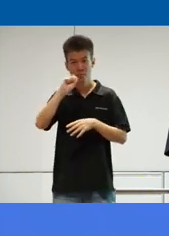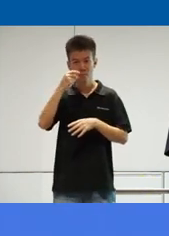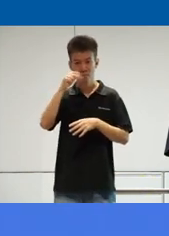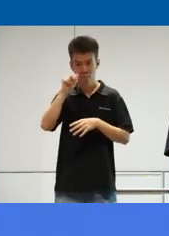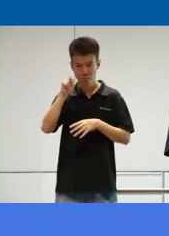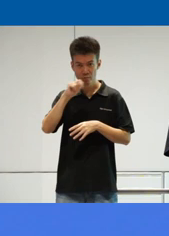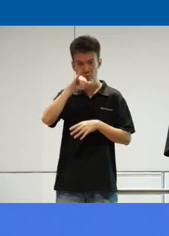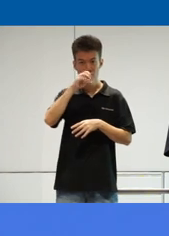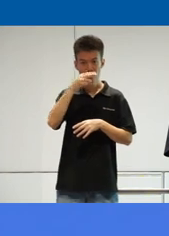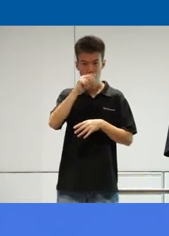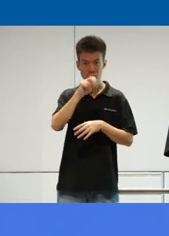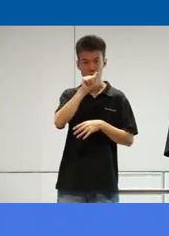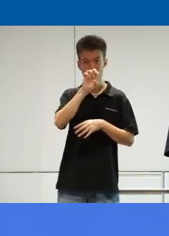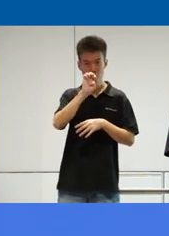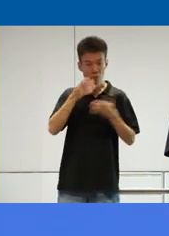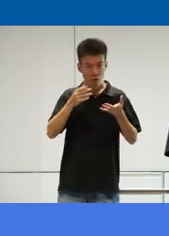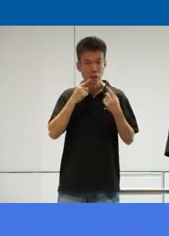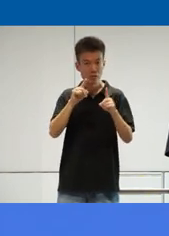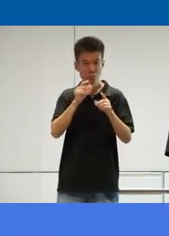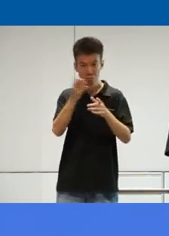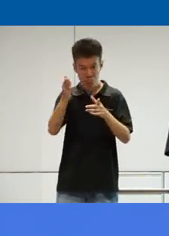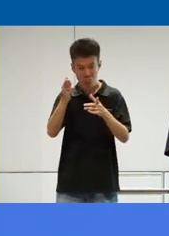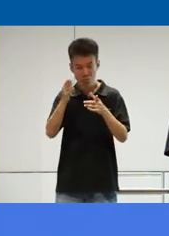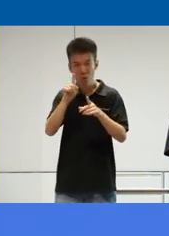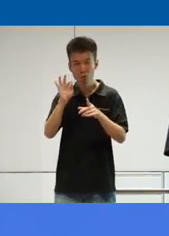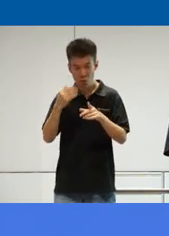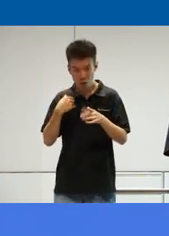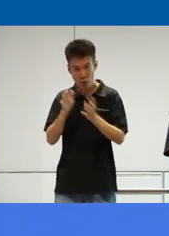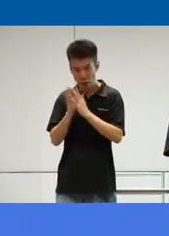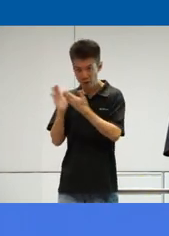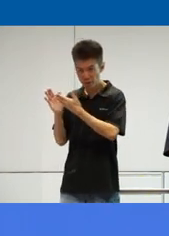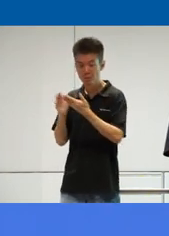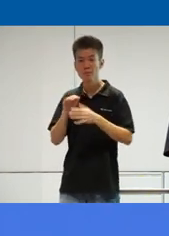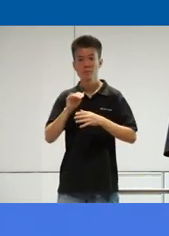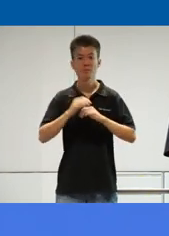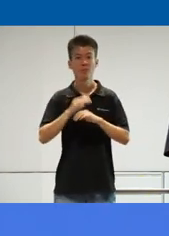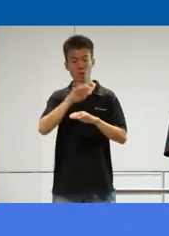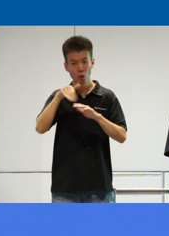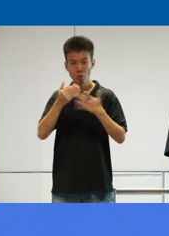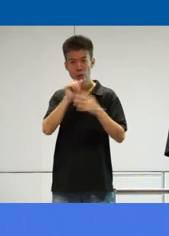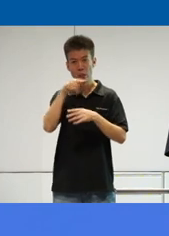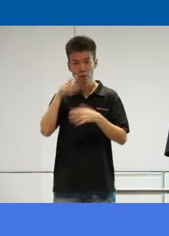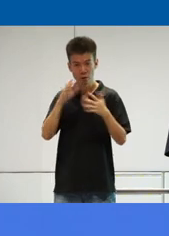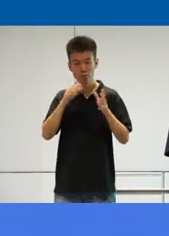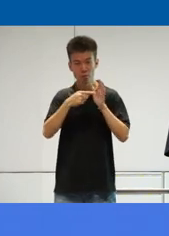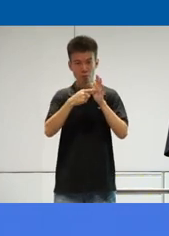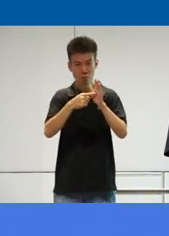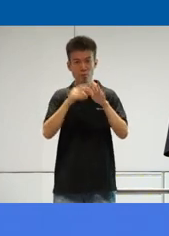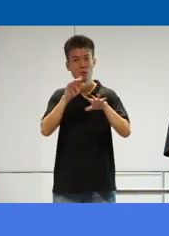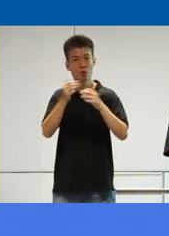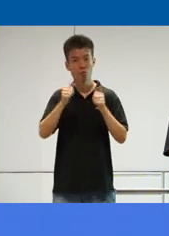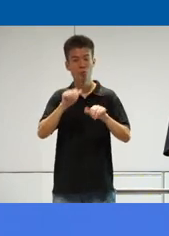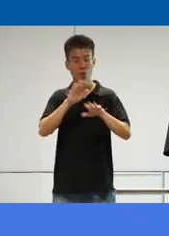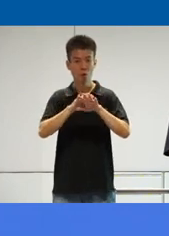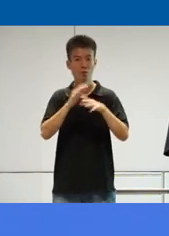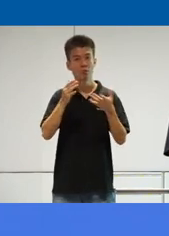Steve, they'll be here to answer any questions if you want, to ask them. And of course, all of the apps that were featured are available